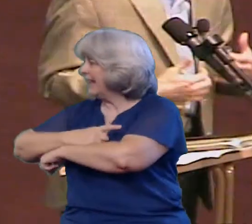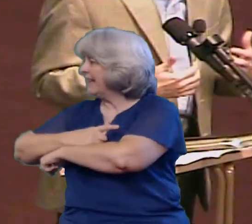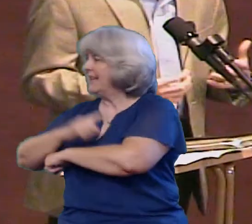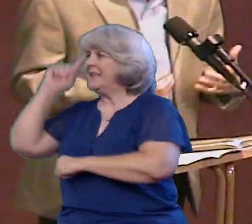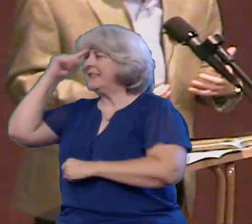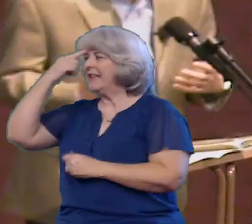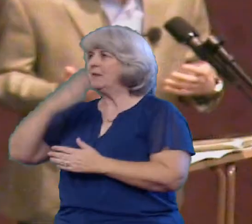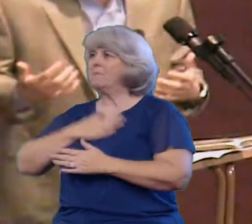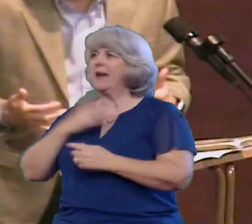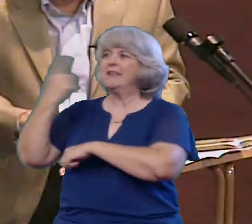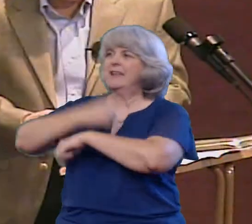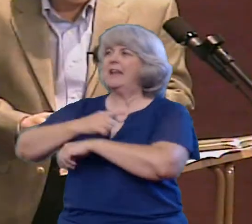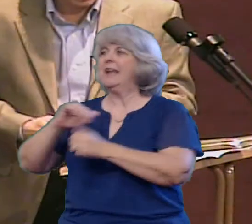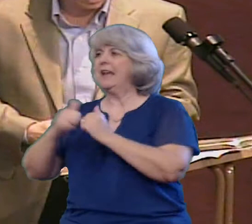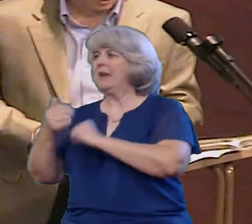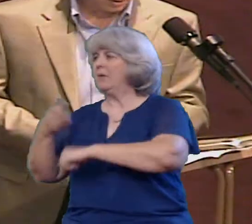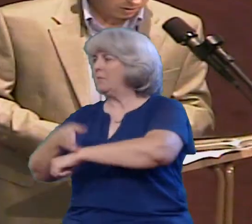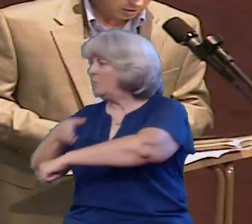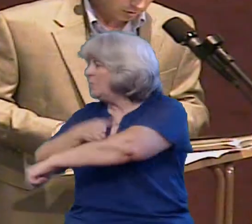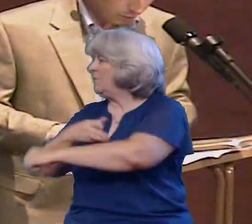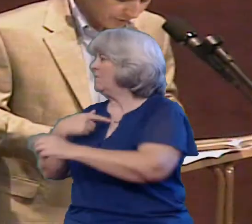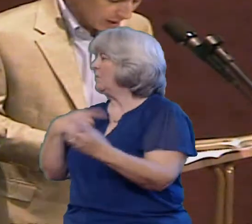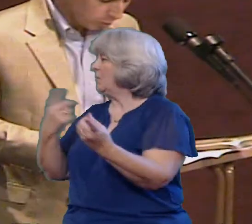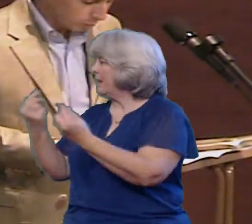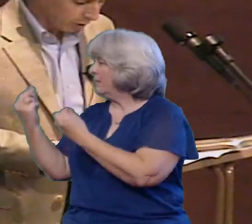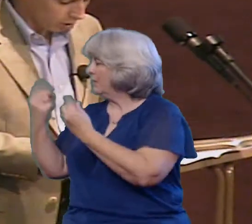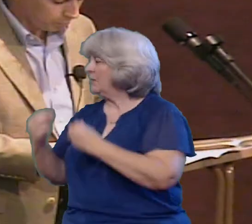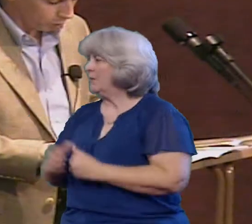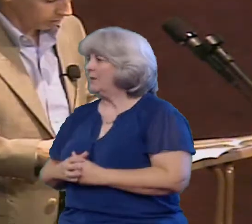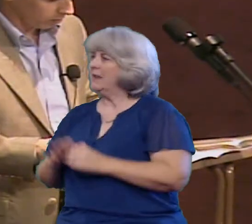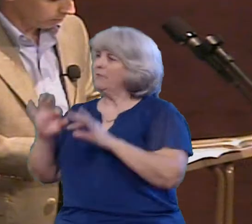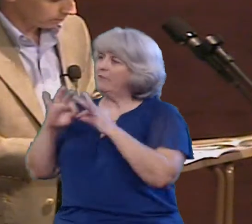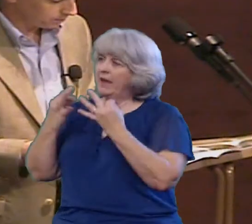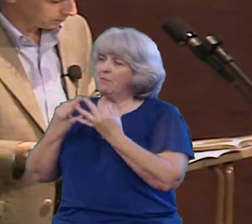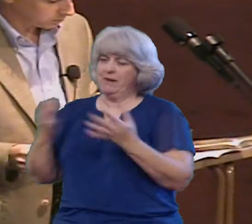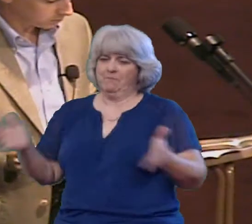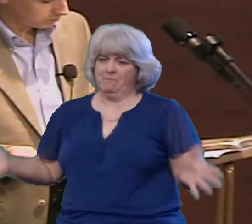How we can improve our lives So families build up one another